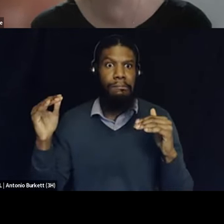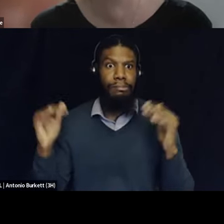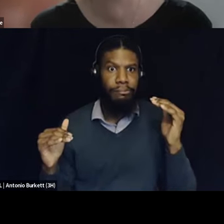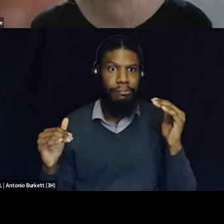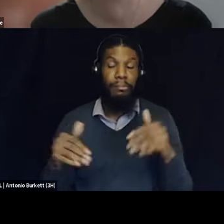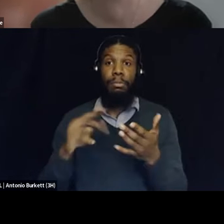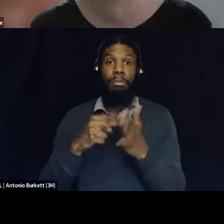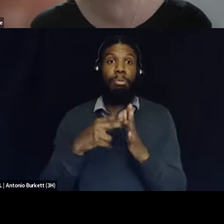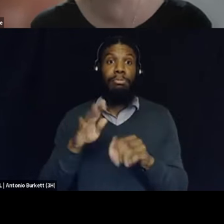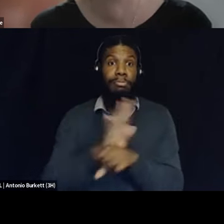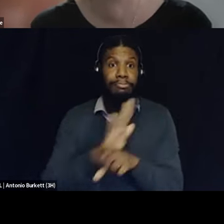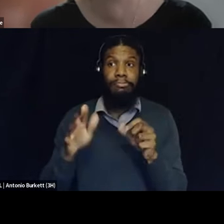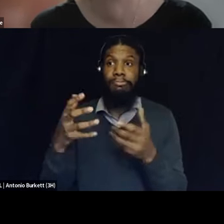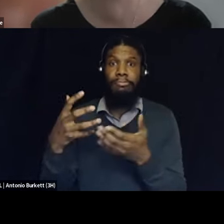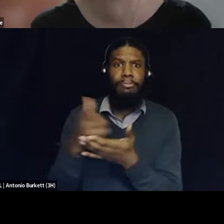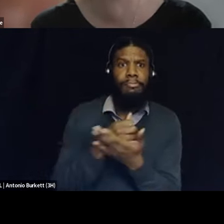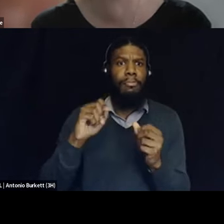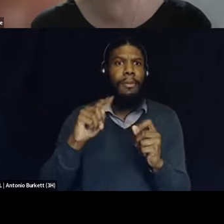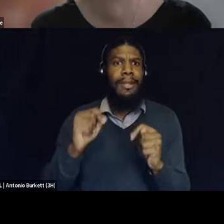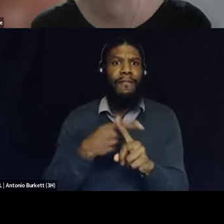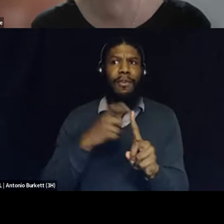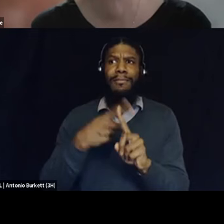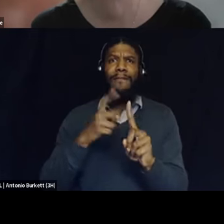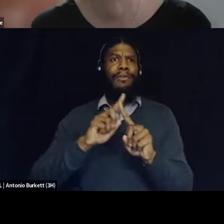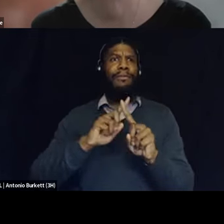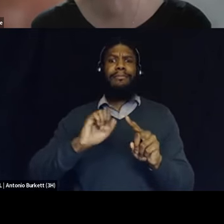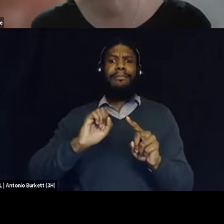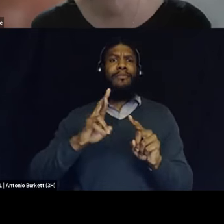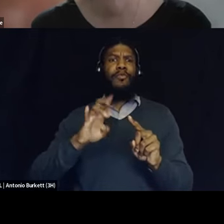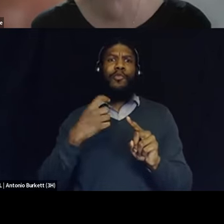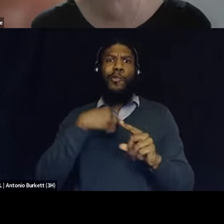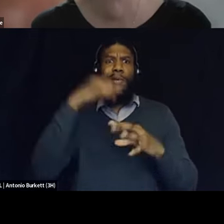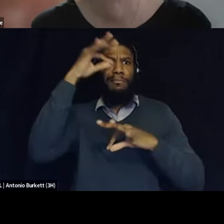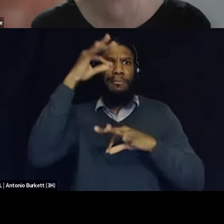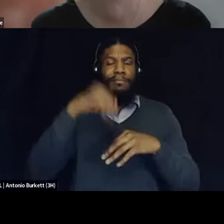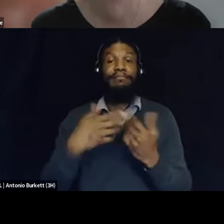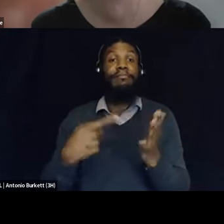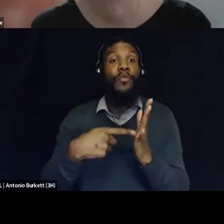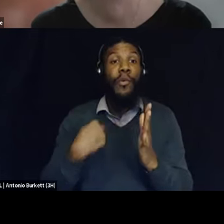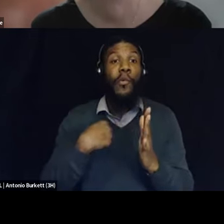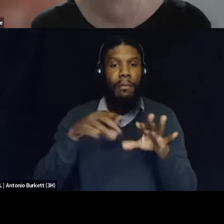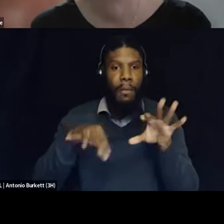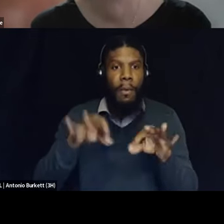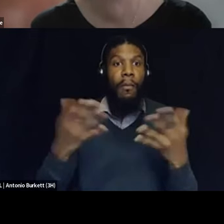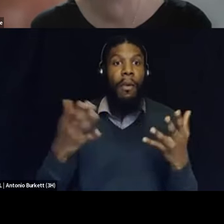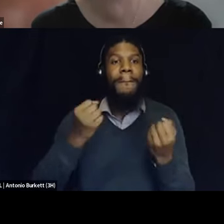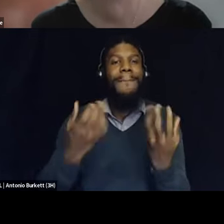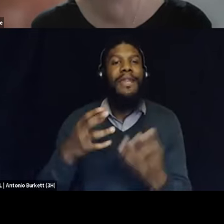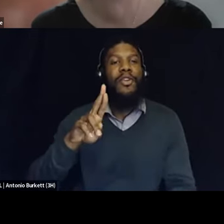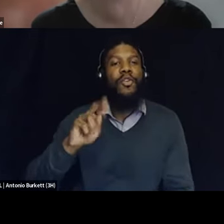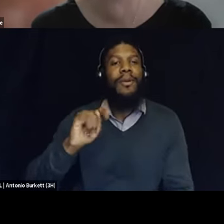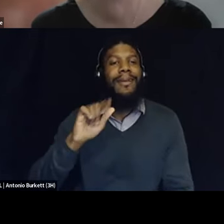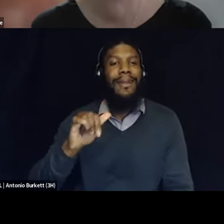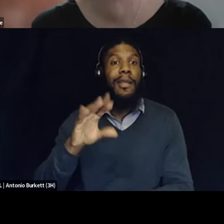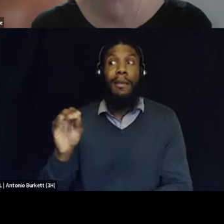that we don't even like have concepts of so we for example discovered that a lot of utility companies are selling data to